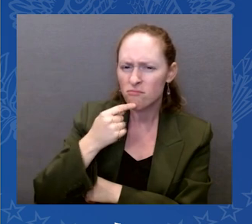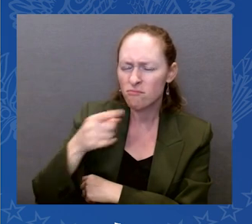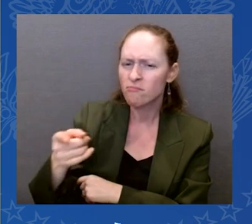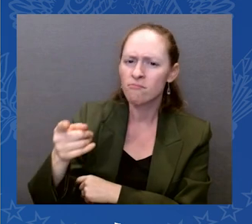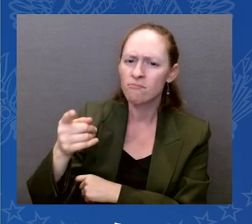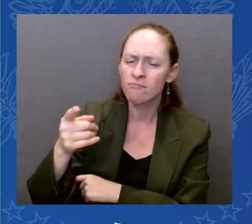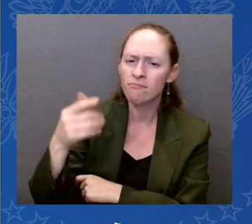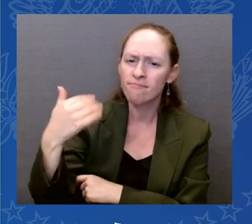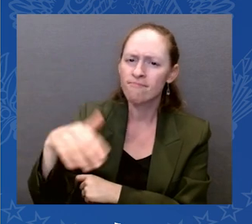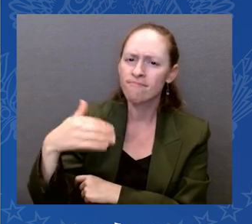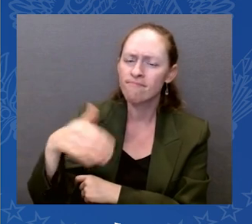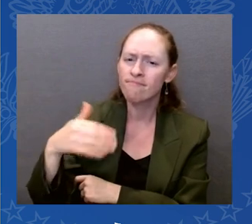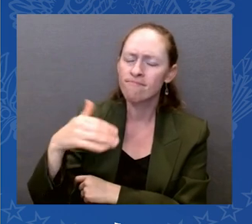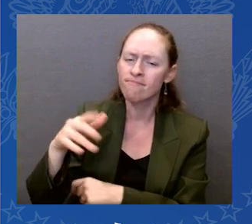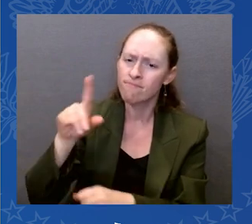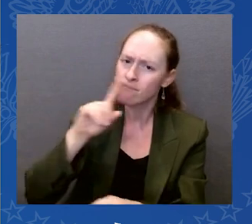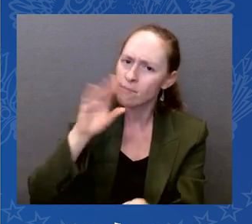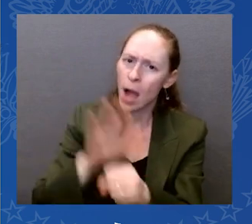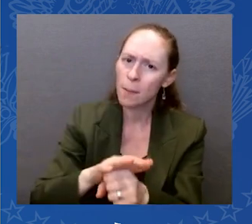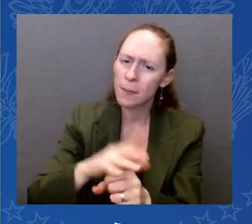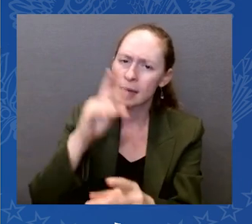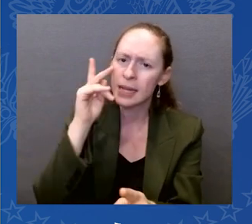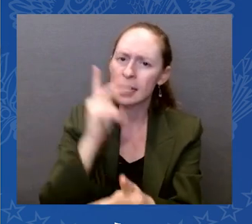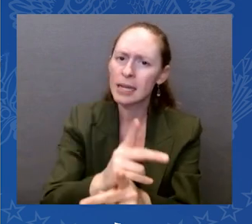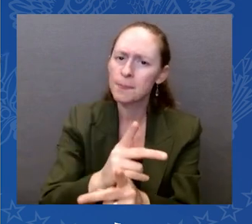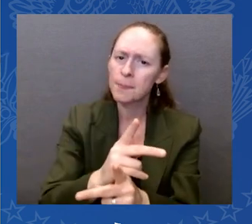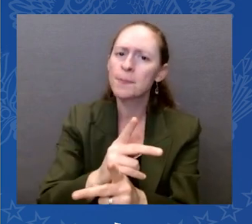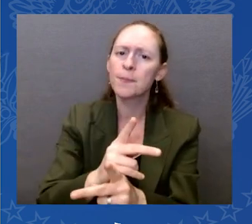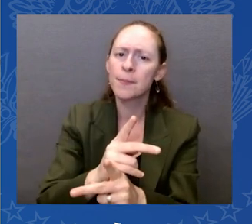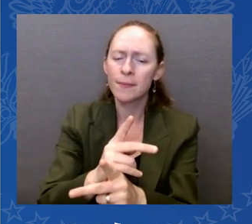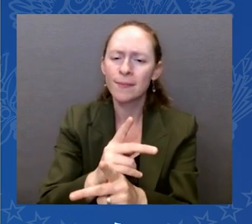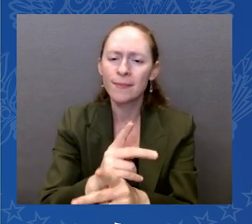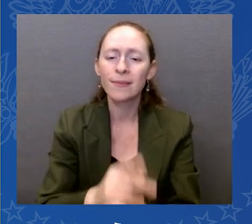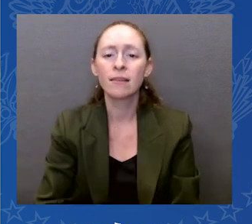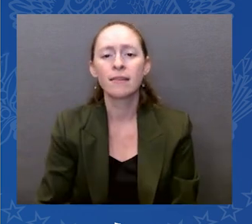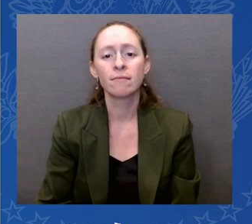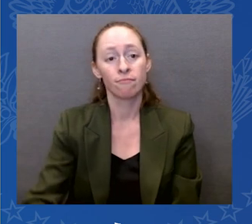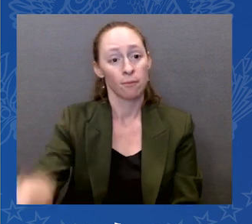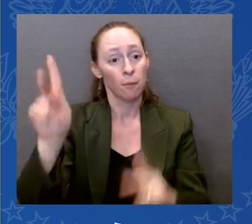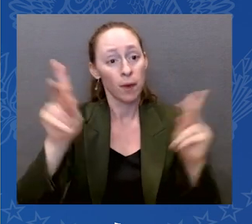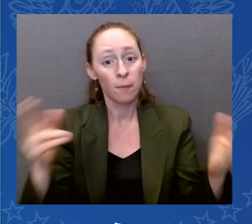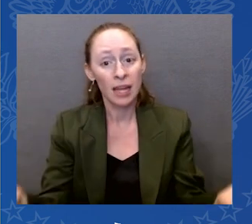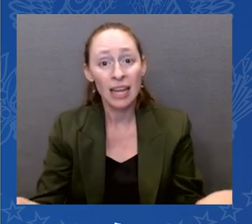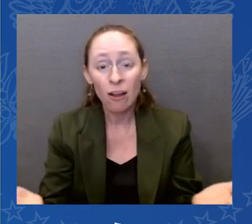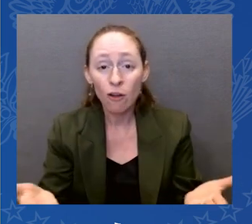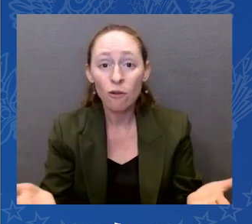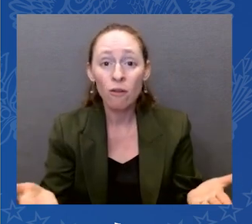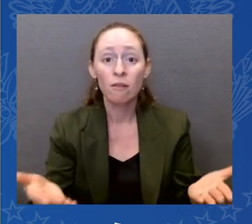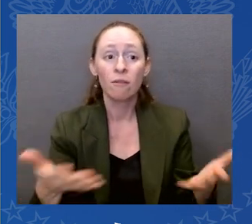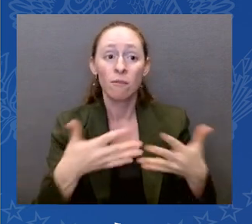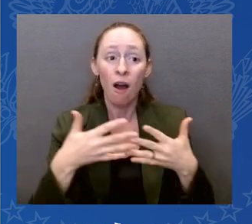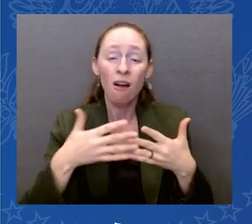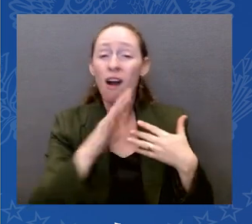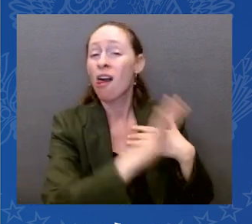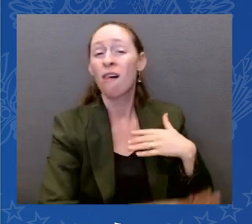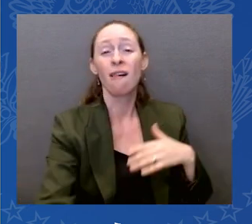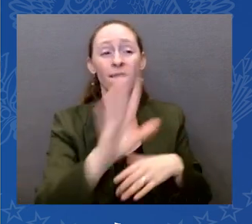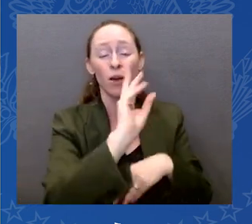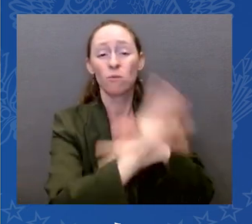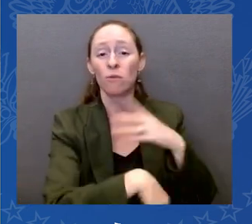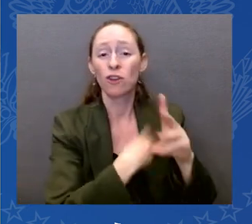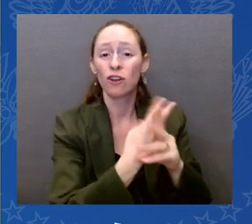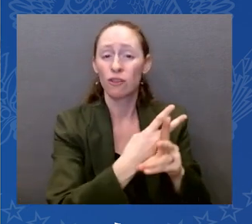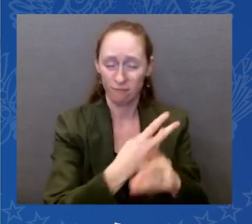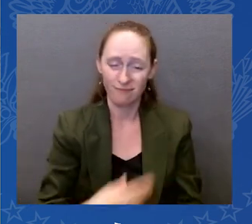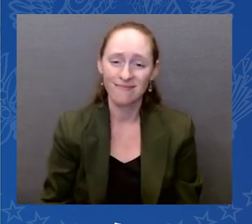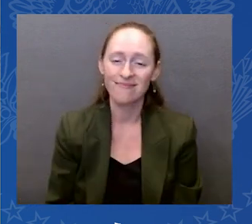world. And so with that in mind, please join me in showing our sincere appreciation